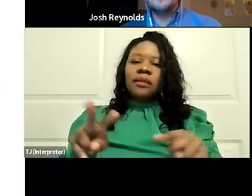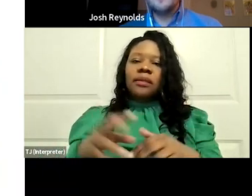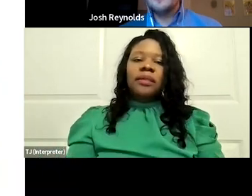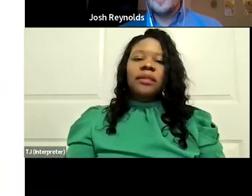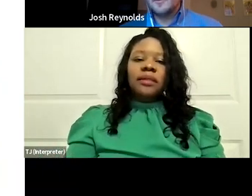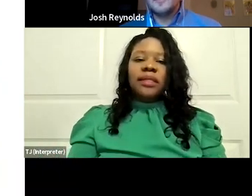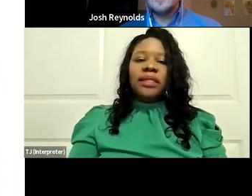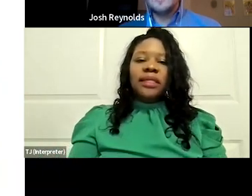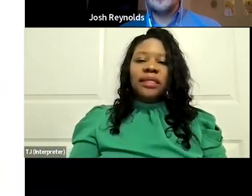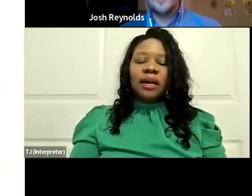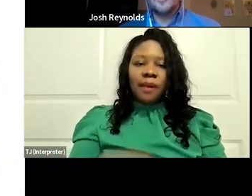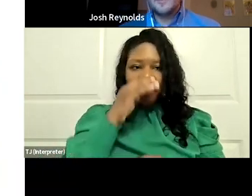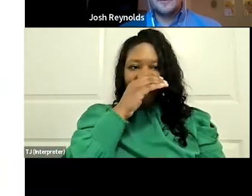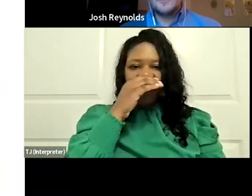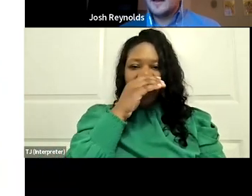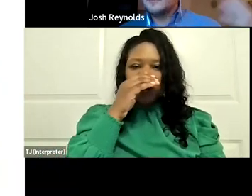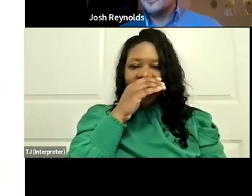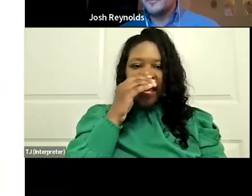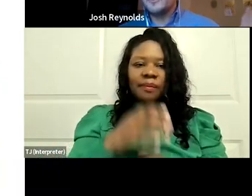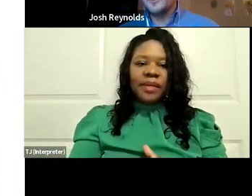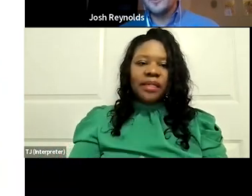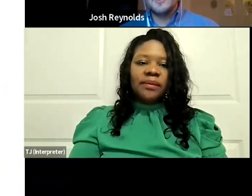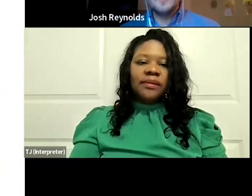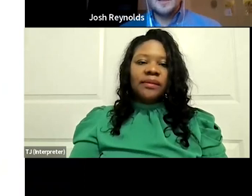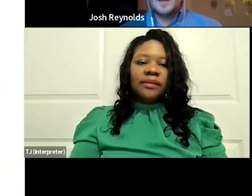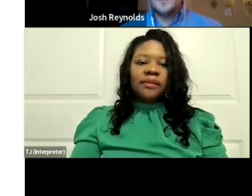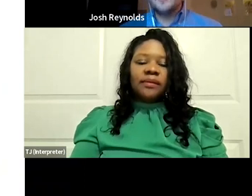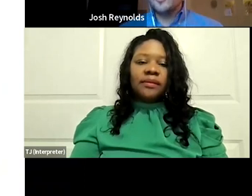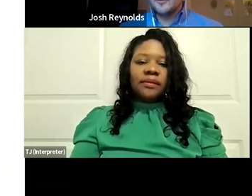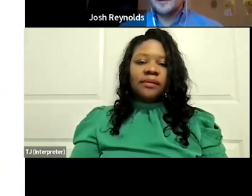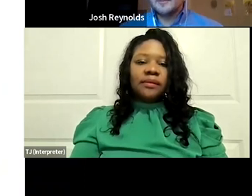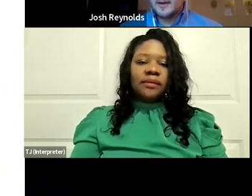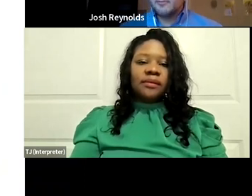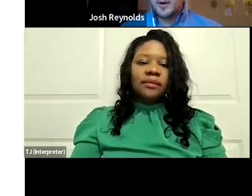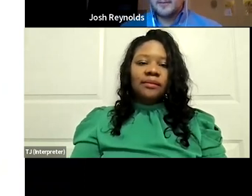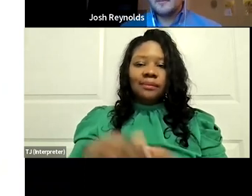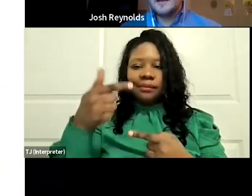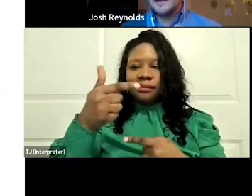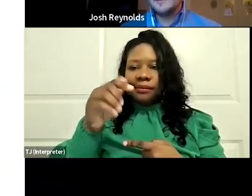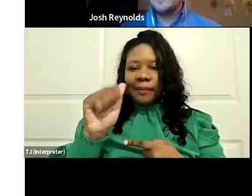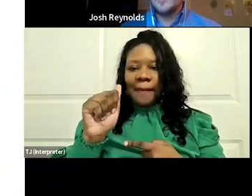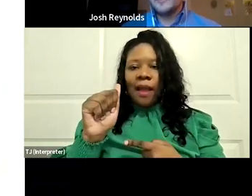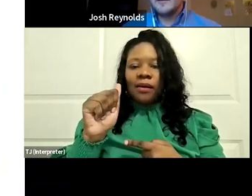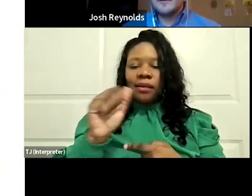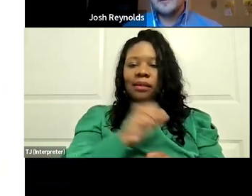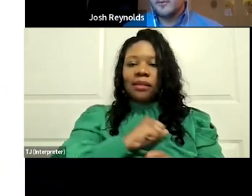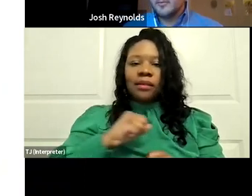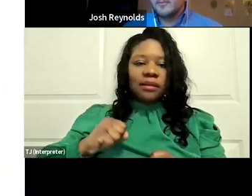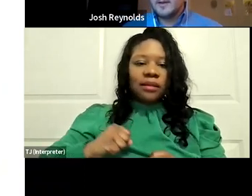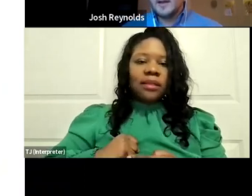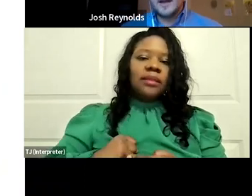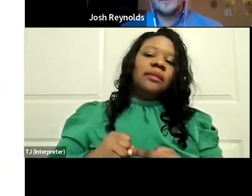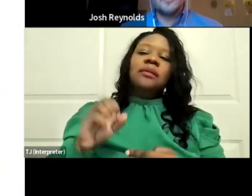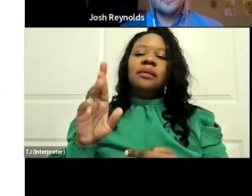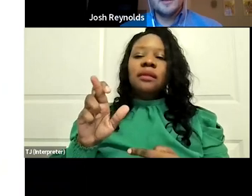Okay. So let's talk about some key dates for federal advocacy. As Tushar mentioned earlier, the Georgia Senate runoffs is December 6th. So